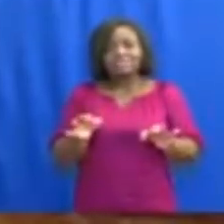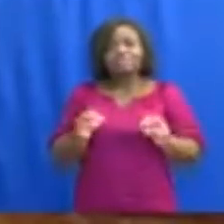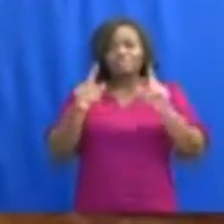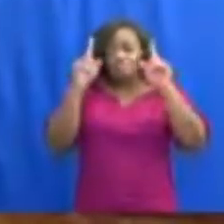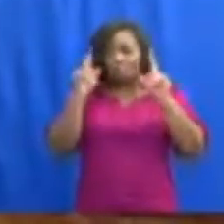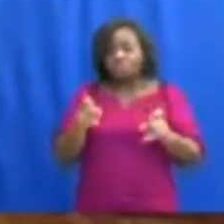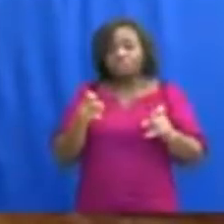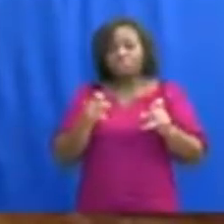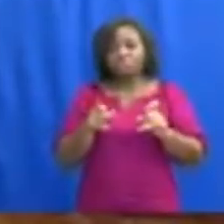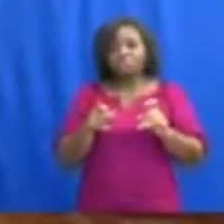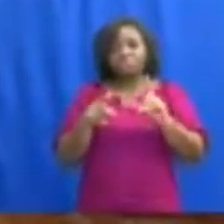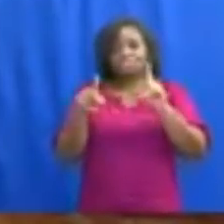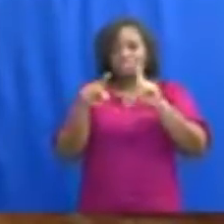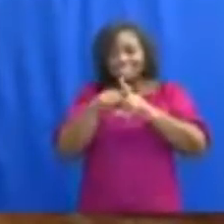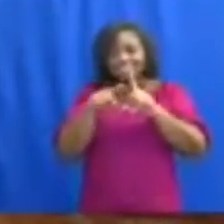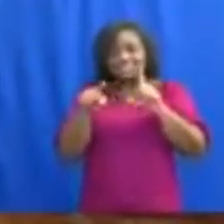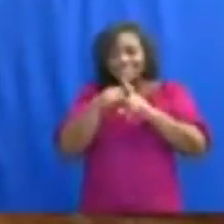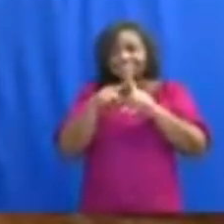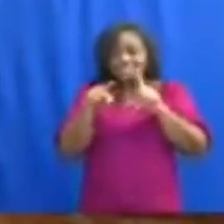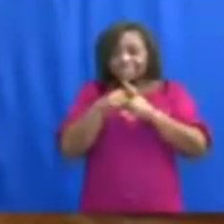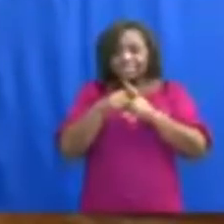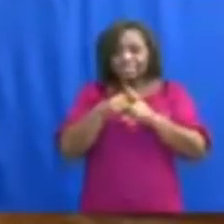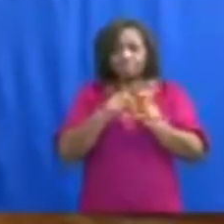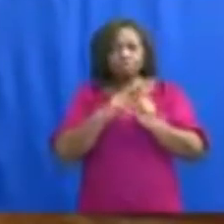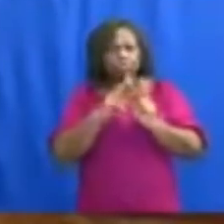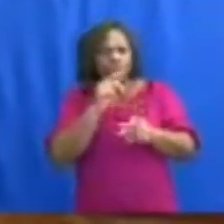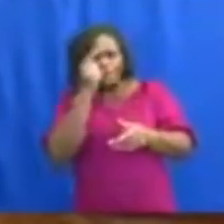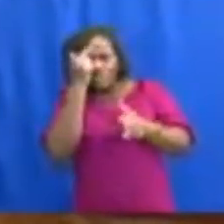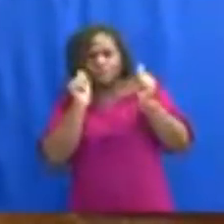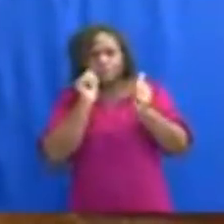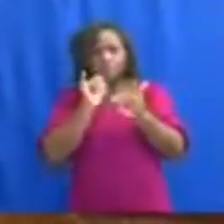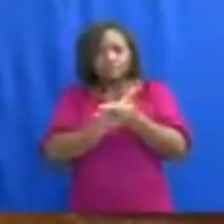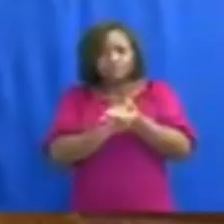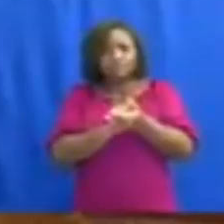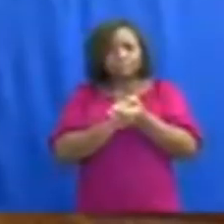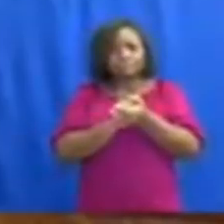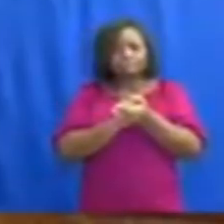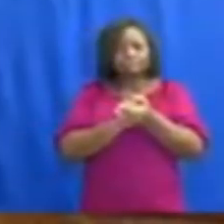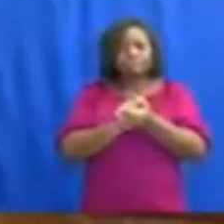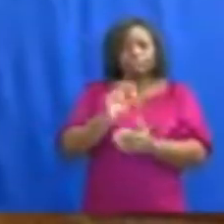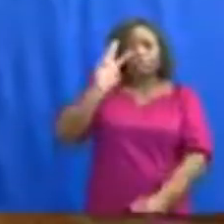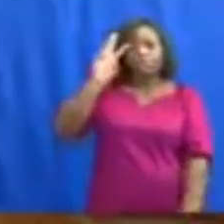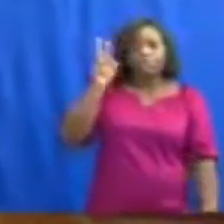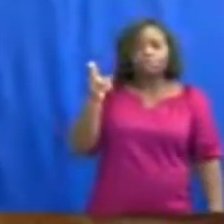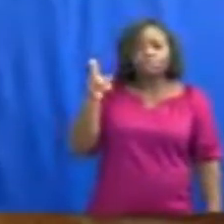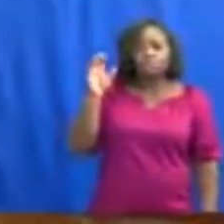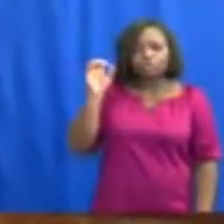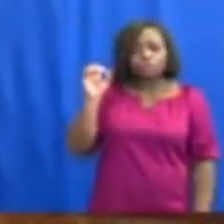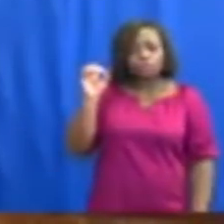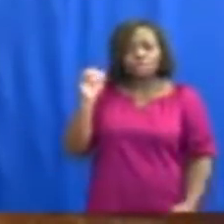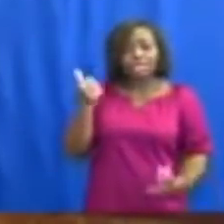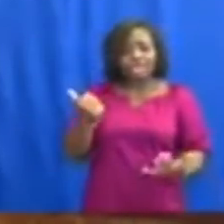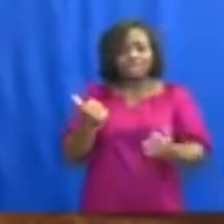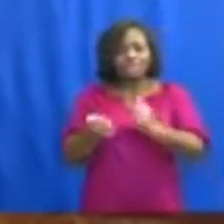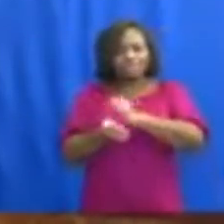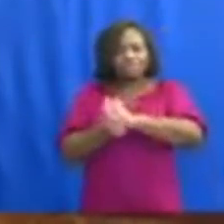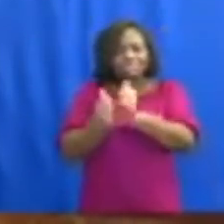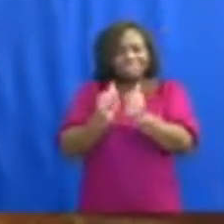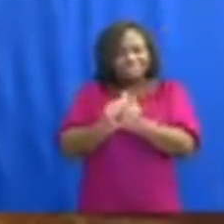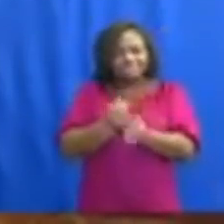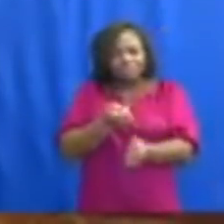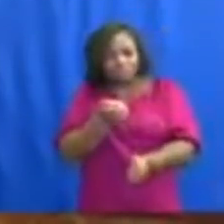positive. It is on this basis that WHO has updated its guidelines,